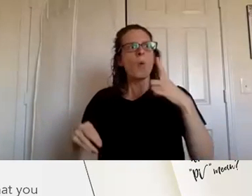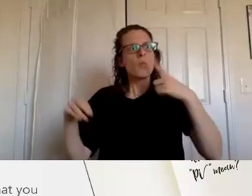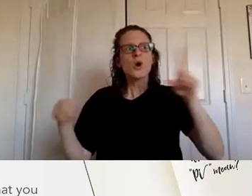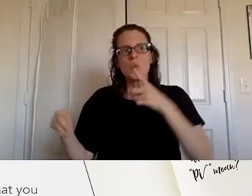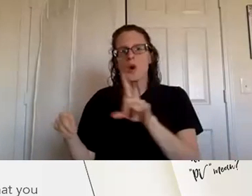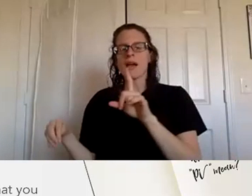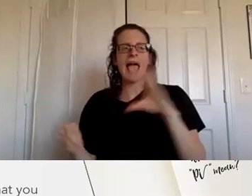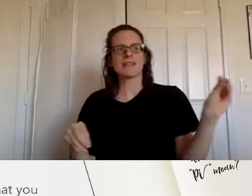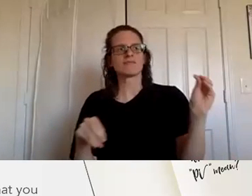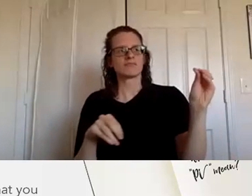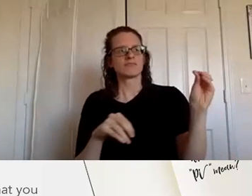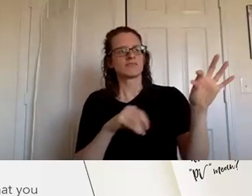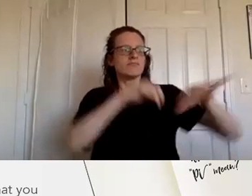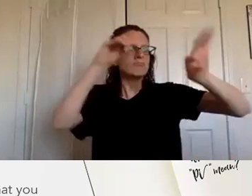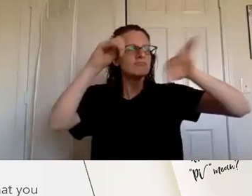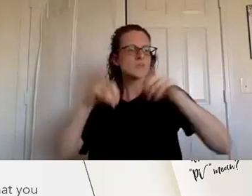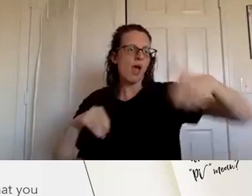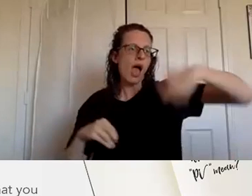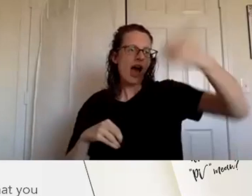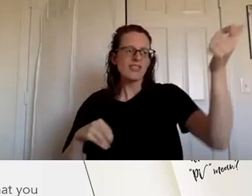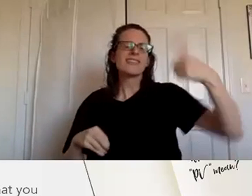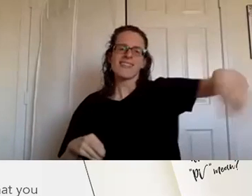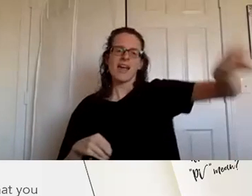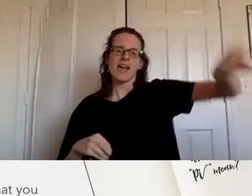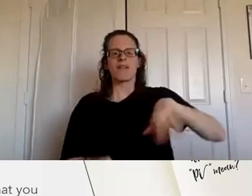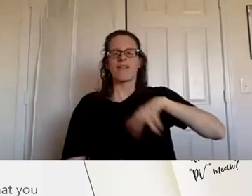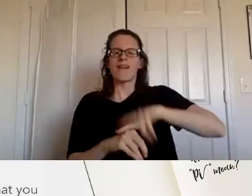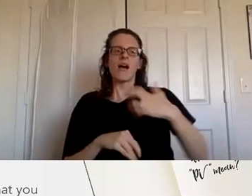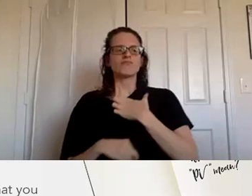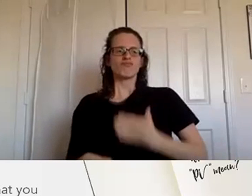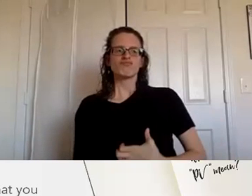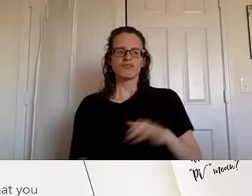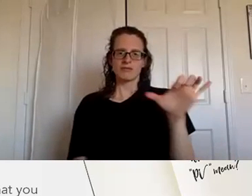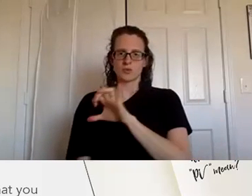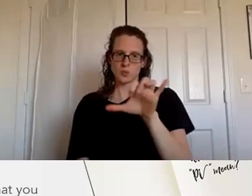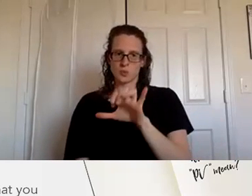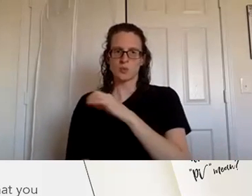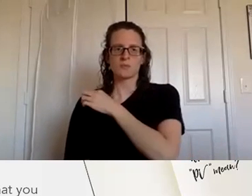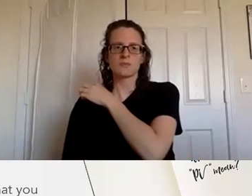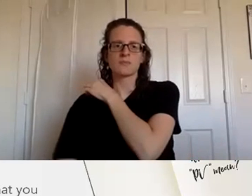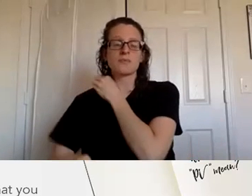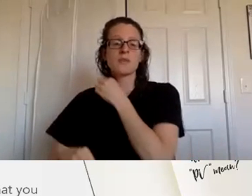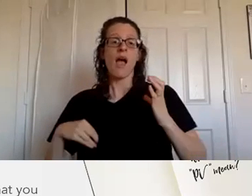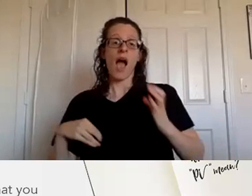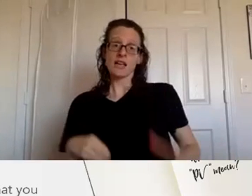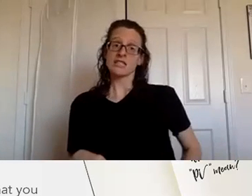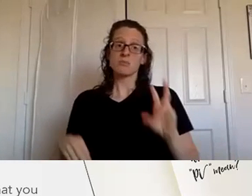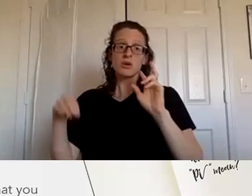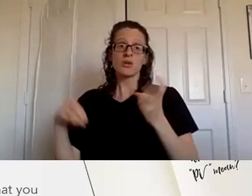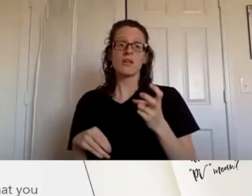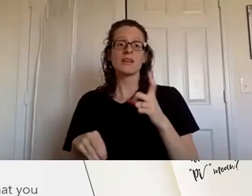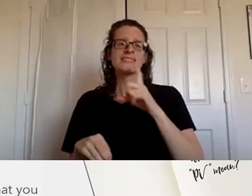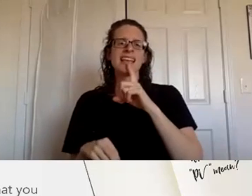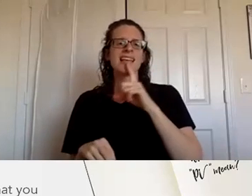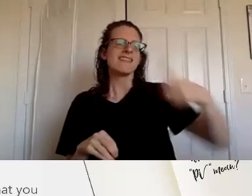others they'll want it too so customer pays retail price and is not able to